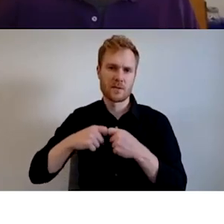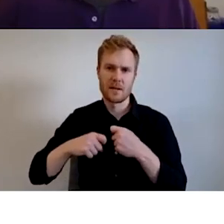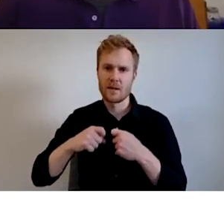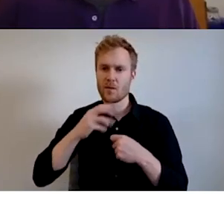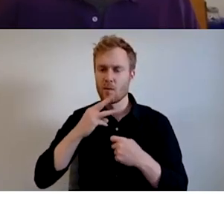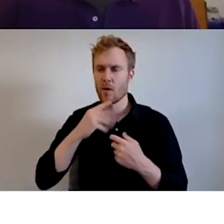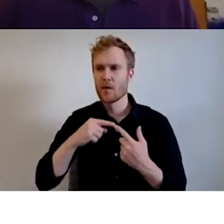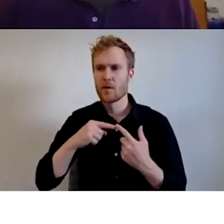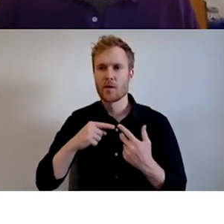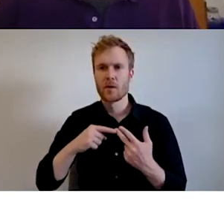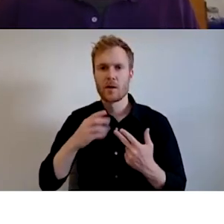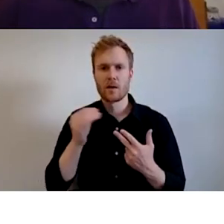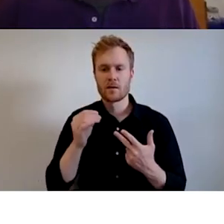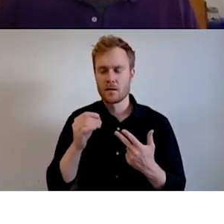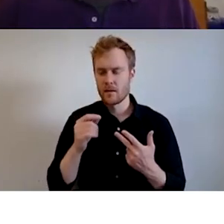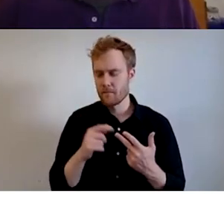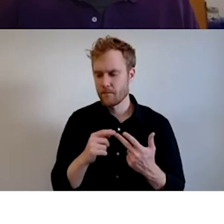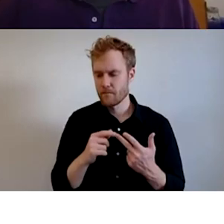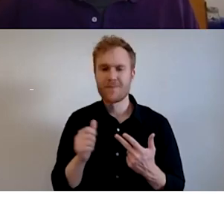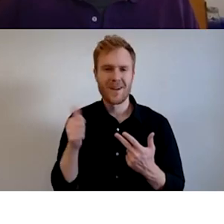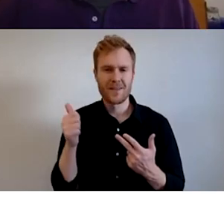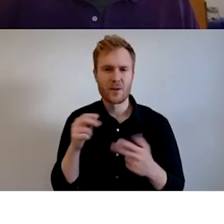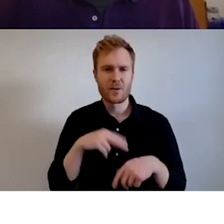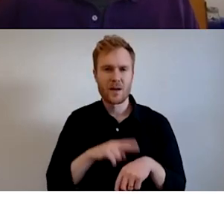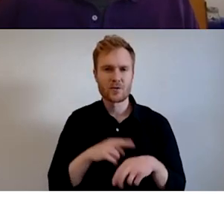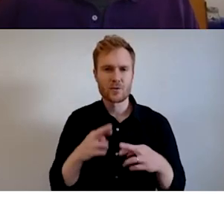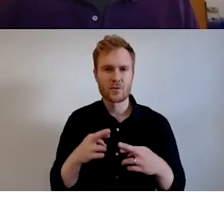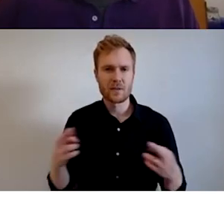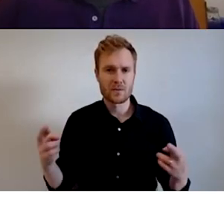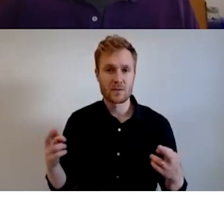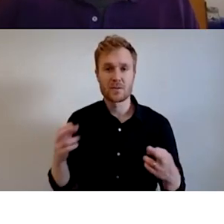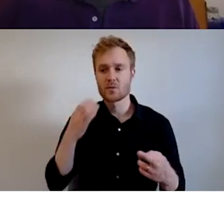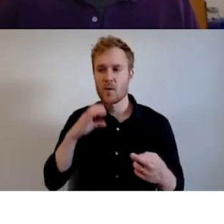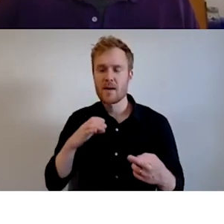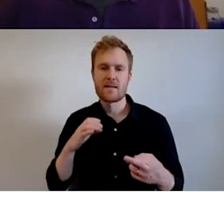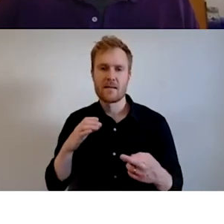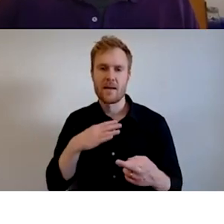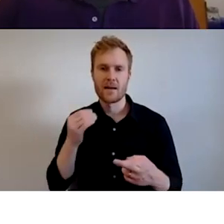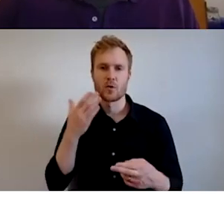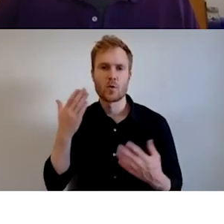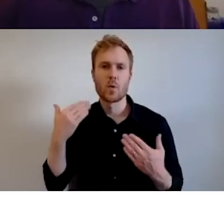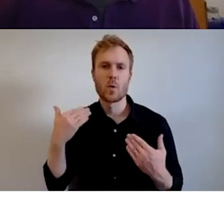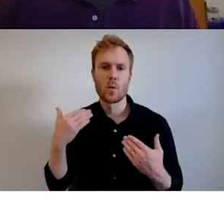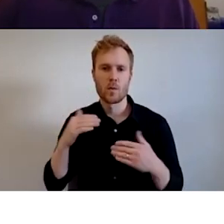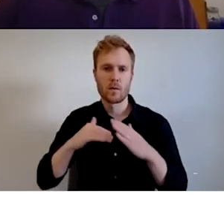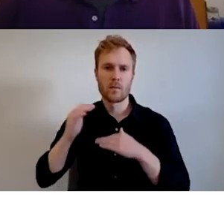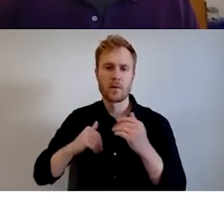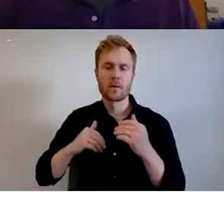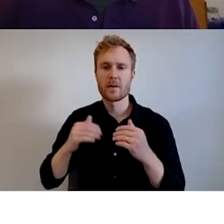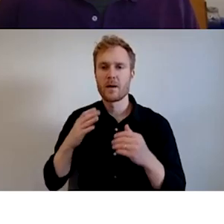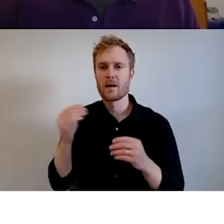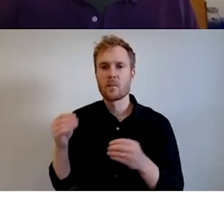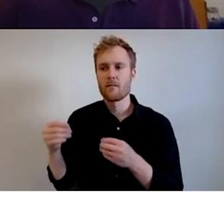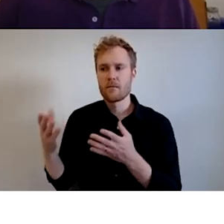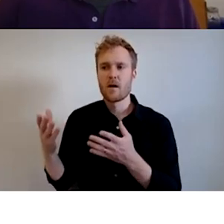and, um, other natural resources to heat and cool the building and provide, um, you know, fresh hot and cold